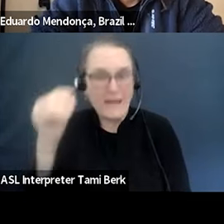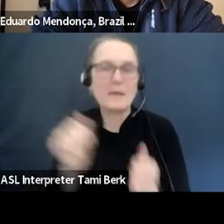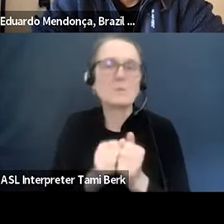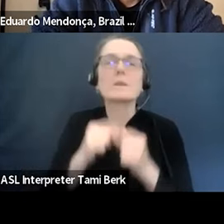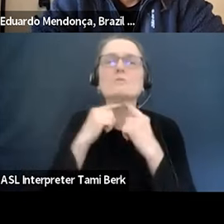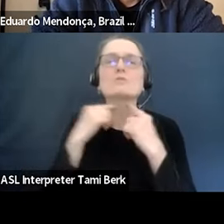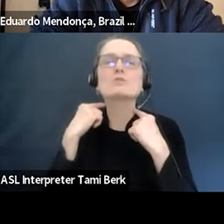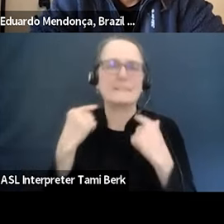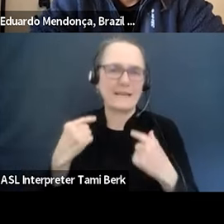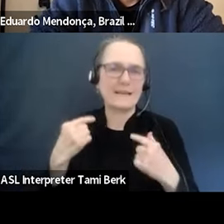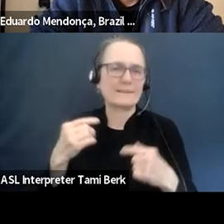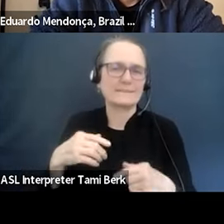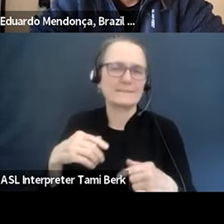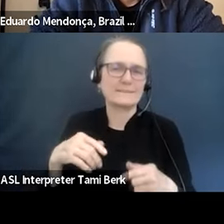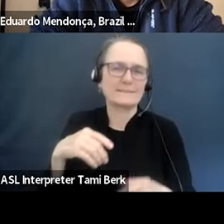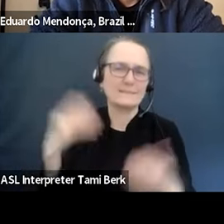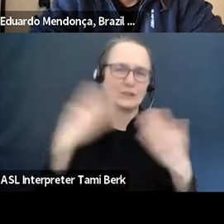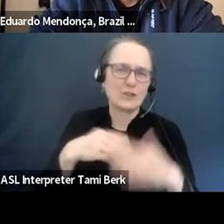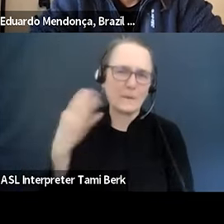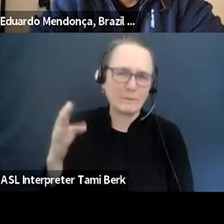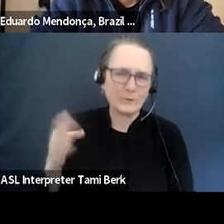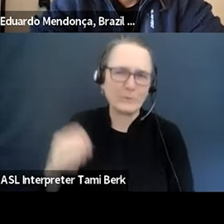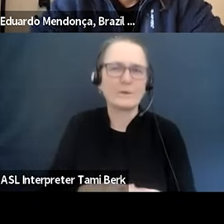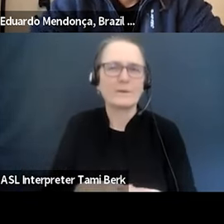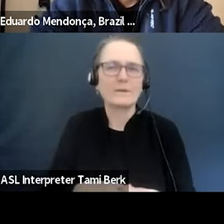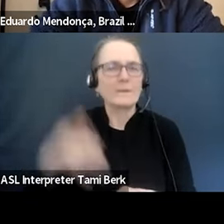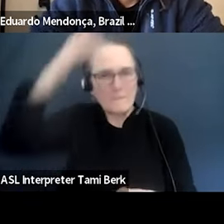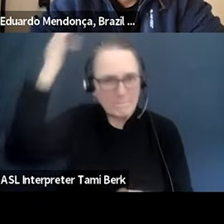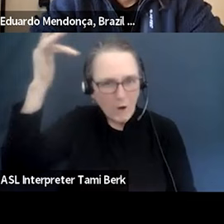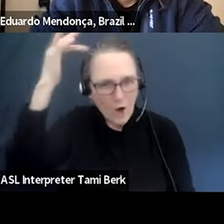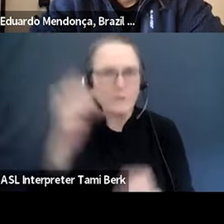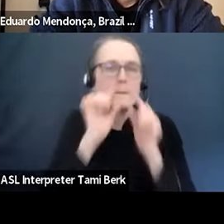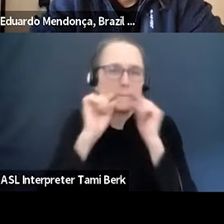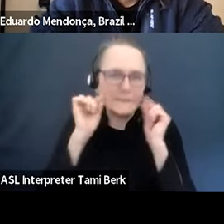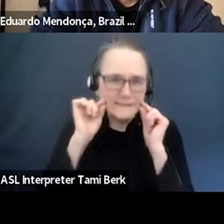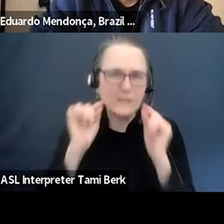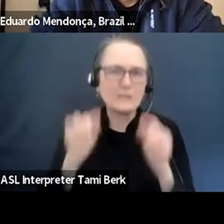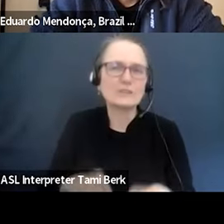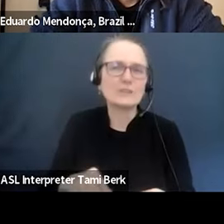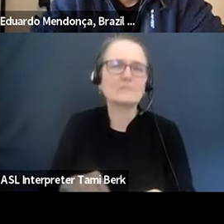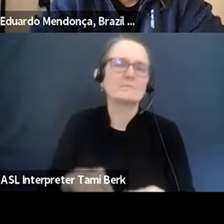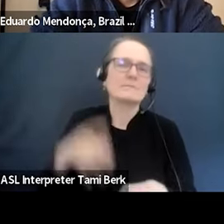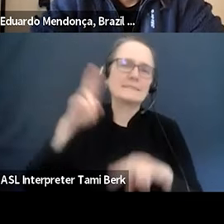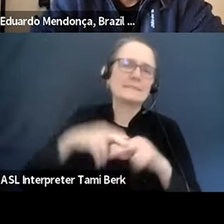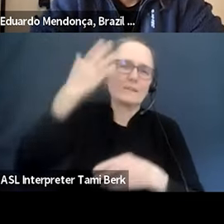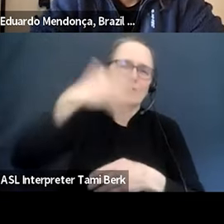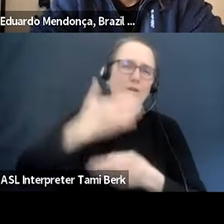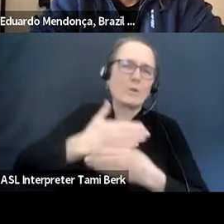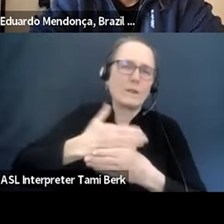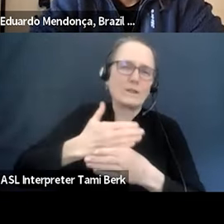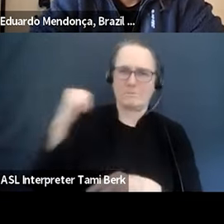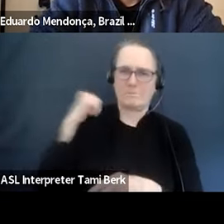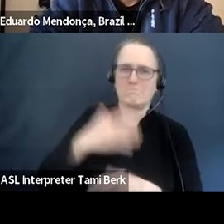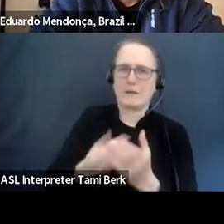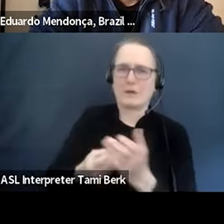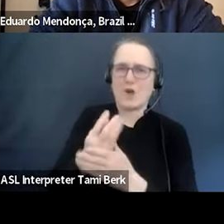hair, and sitting in front of a window to my garden. I had some planned remarks for, to close this out, which I will still get to,